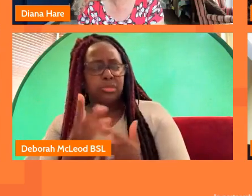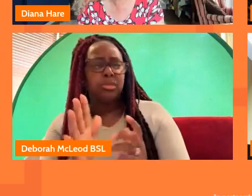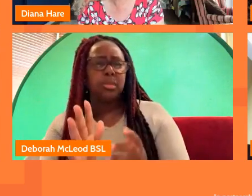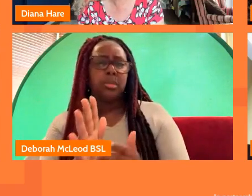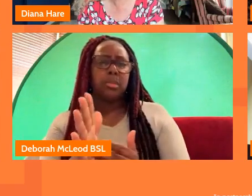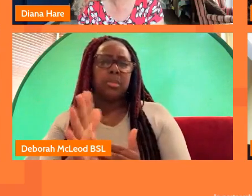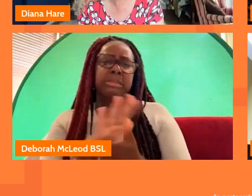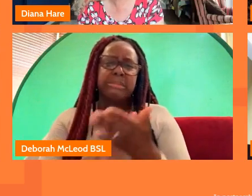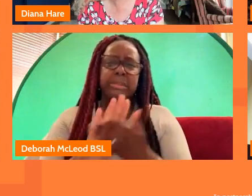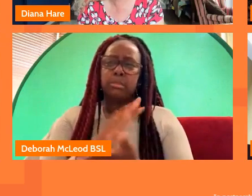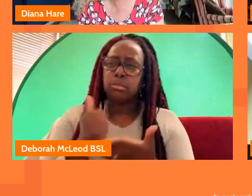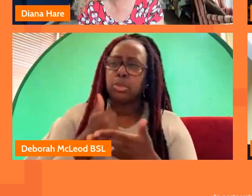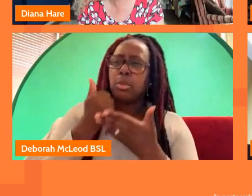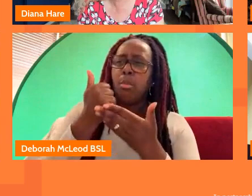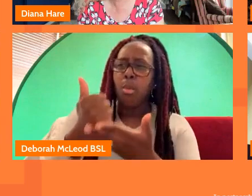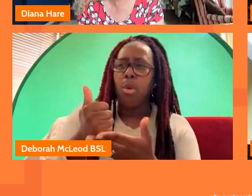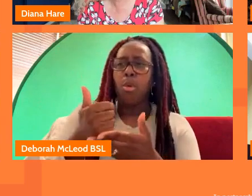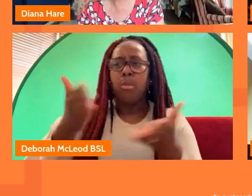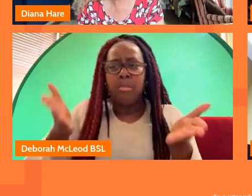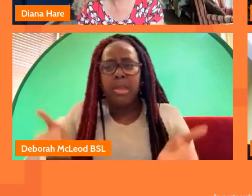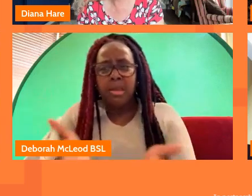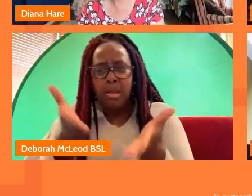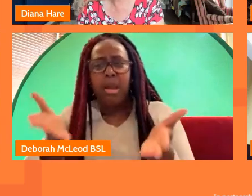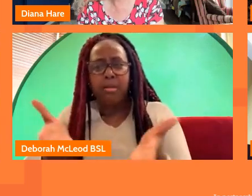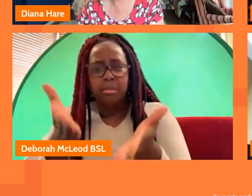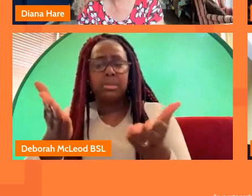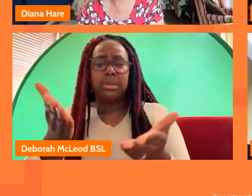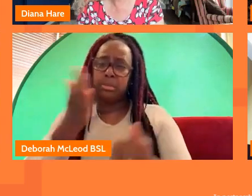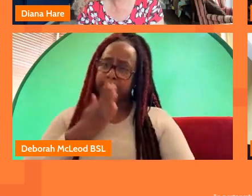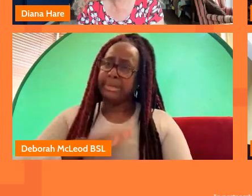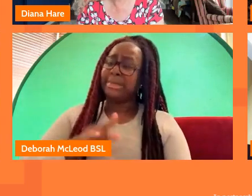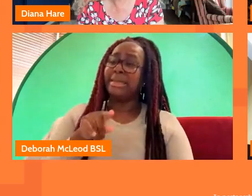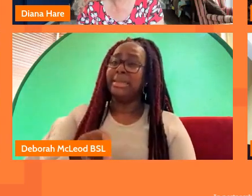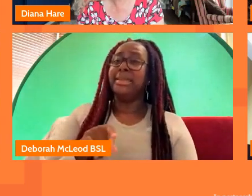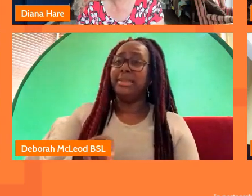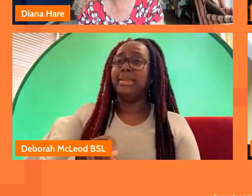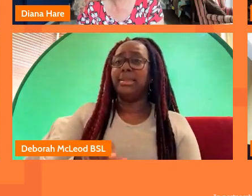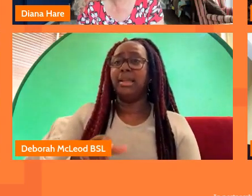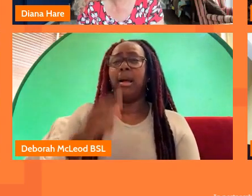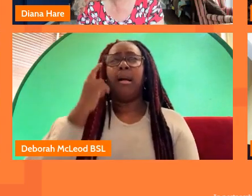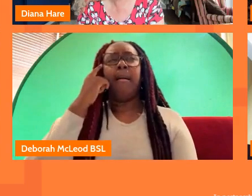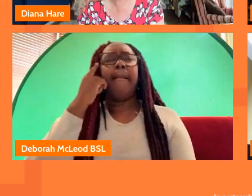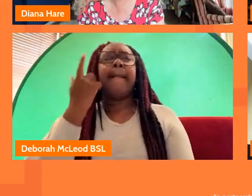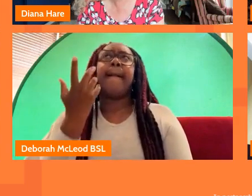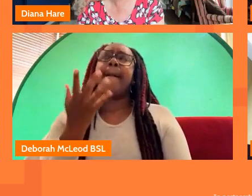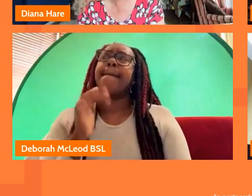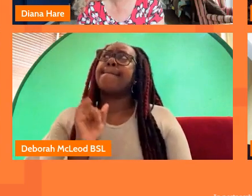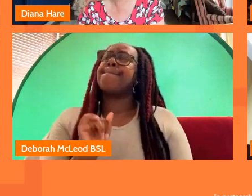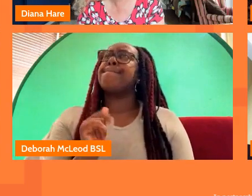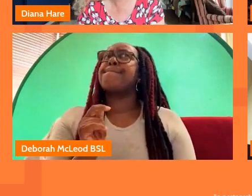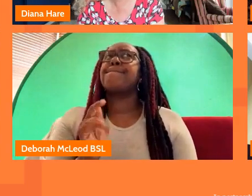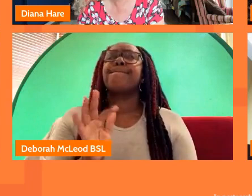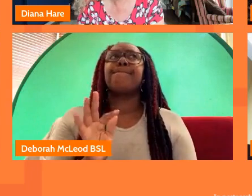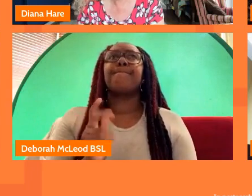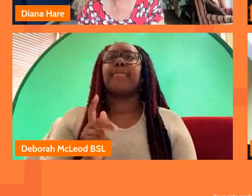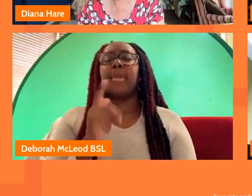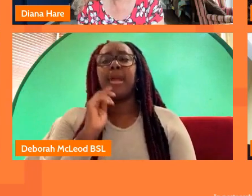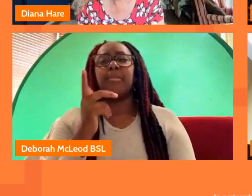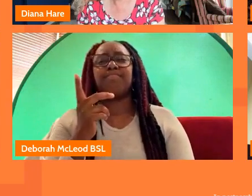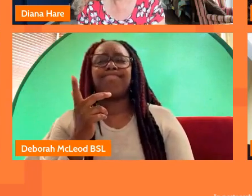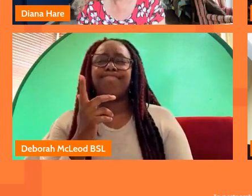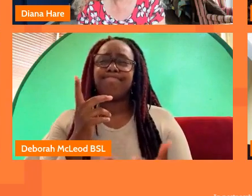terms of the support and nurturing that is needed um uh i'm thinking about a a a young